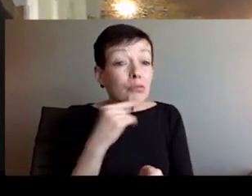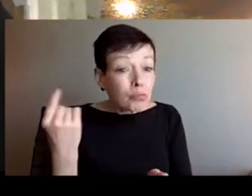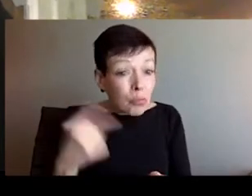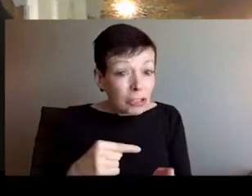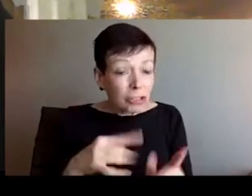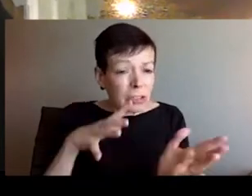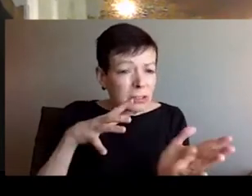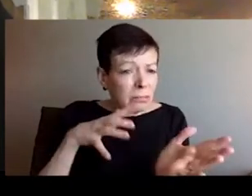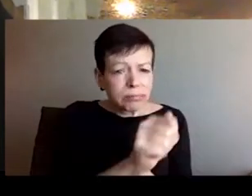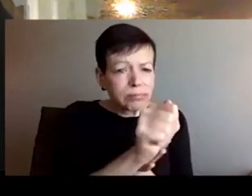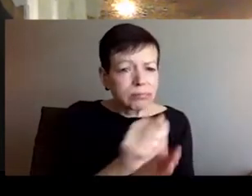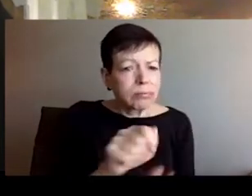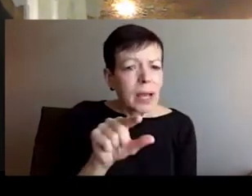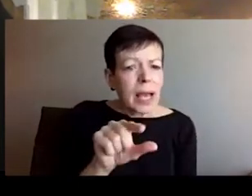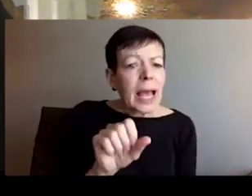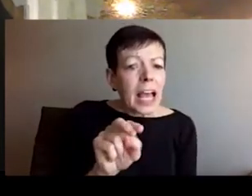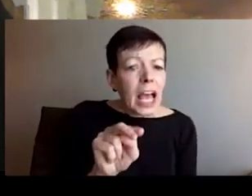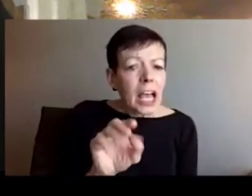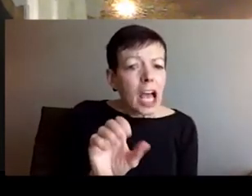Macron,